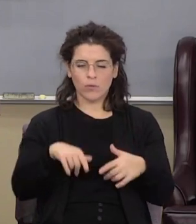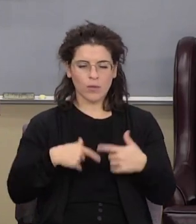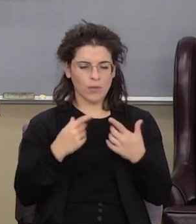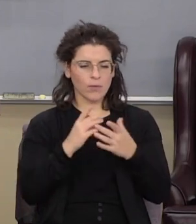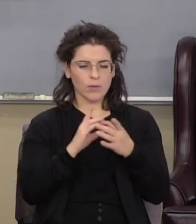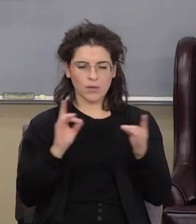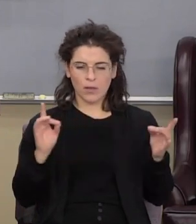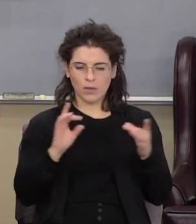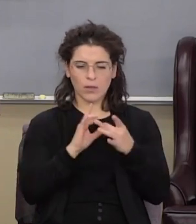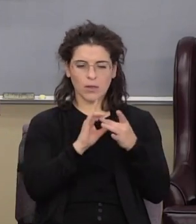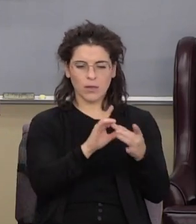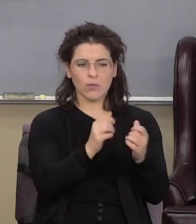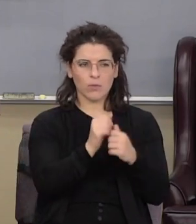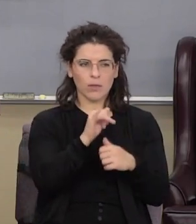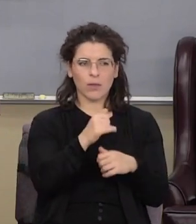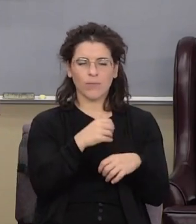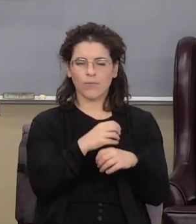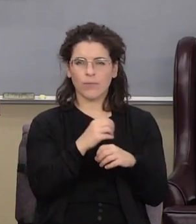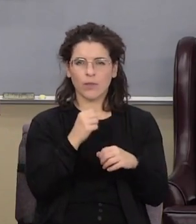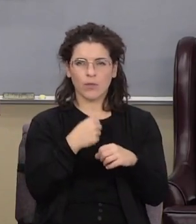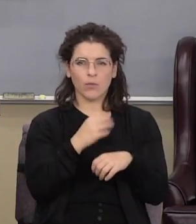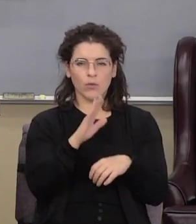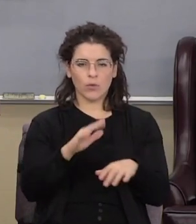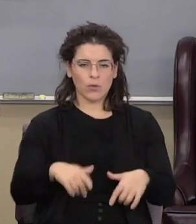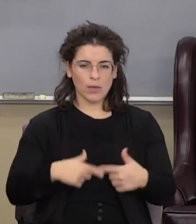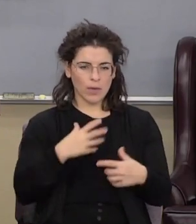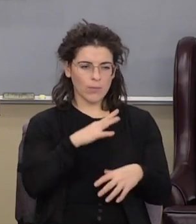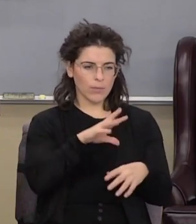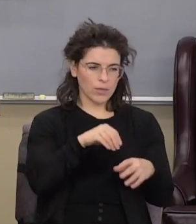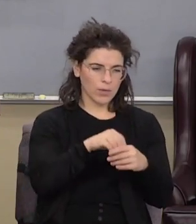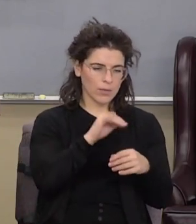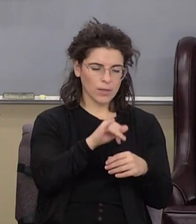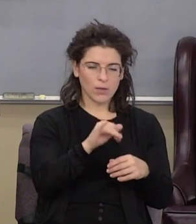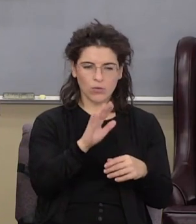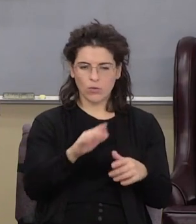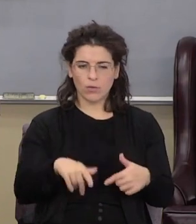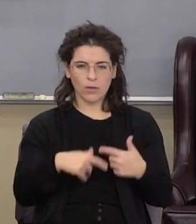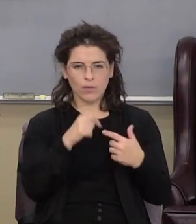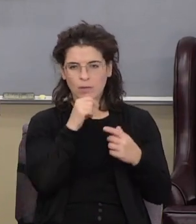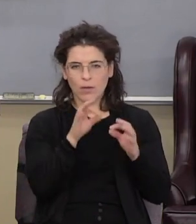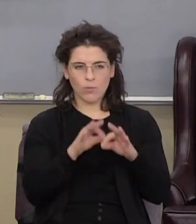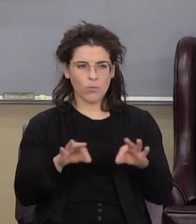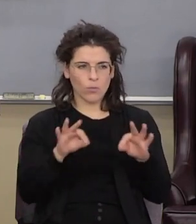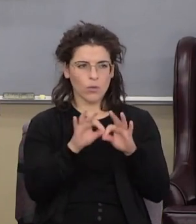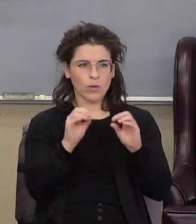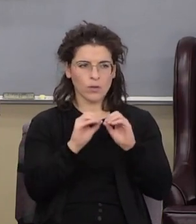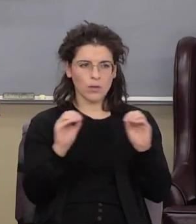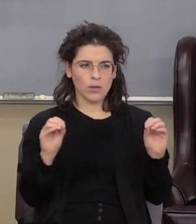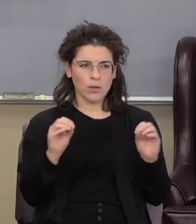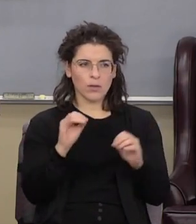make your life have something to do with it you've got nothing but uncertainty because your life isn't worth a hill of beans Isaiah